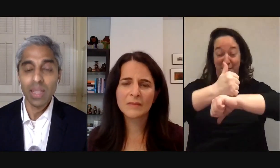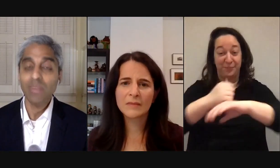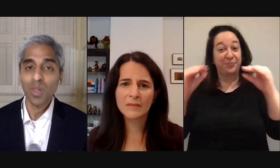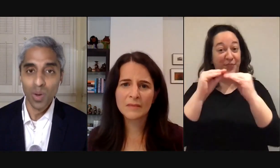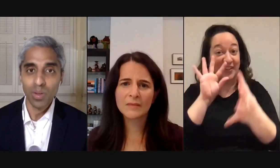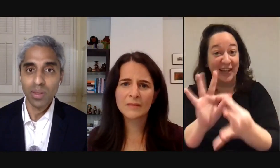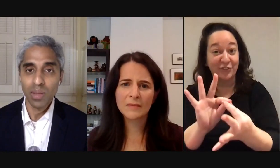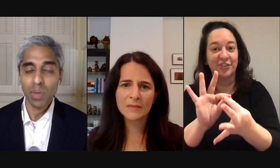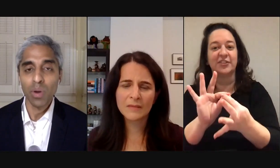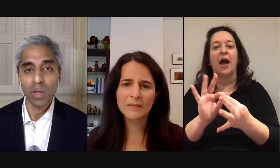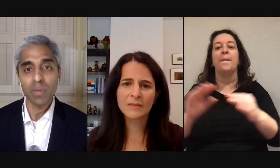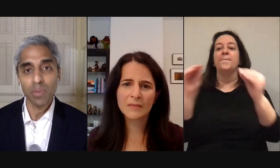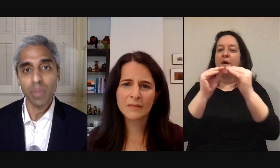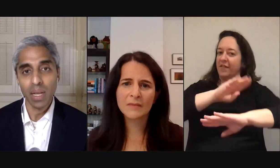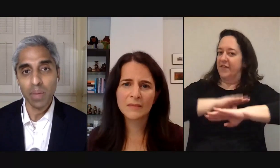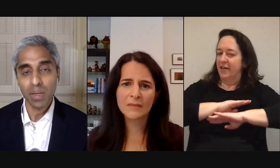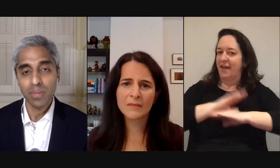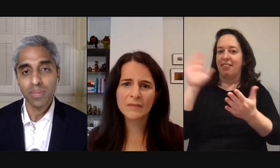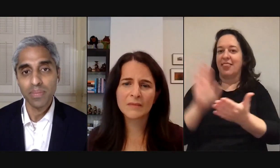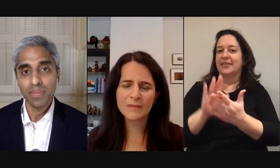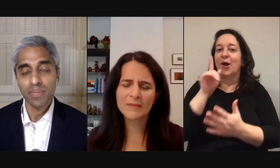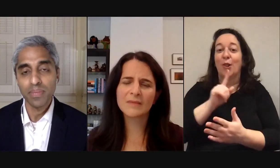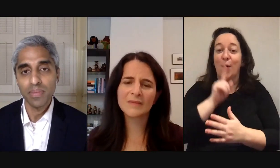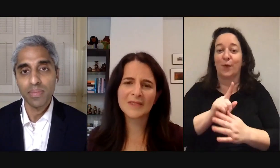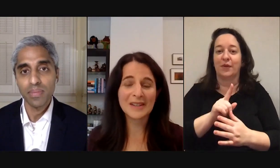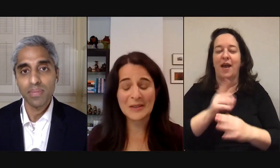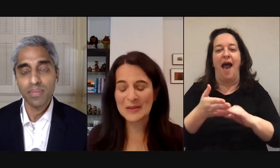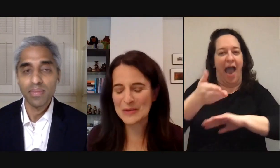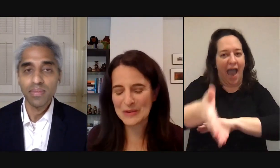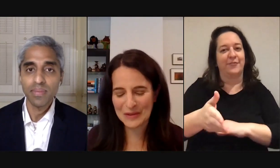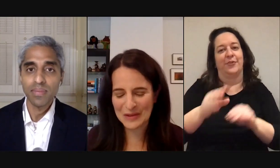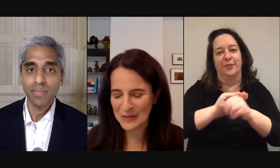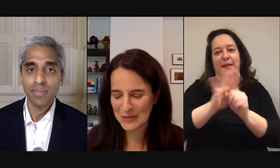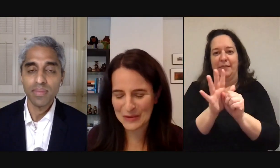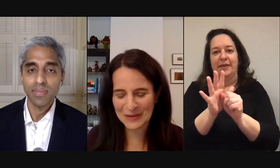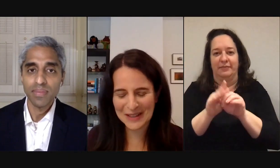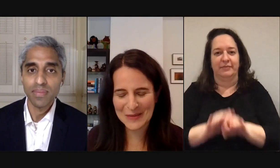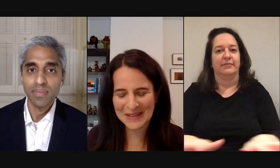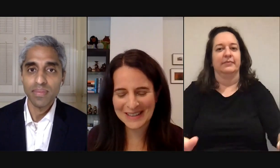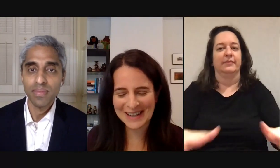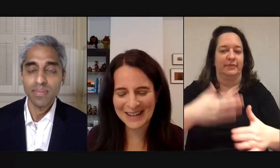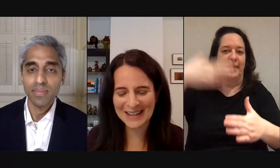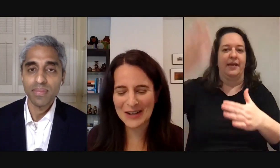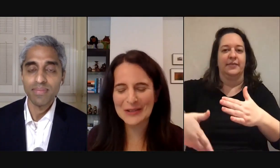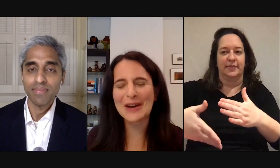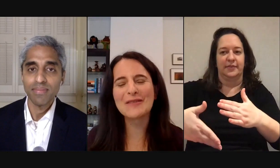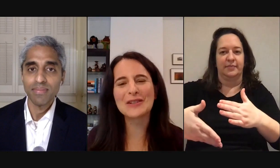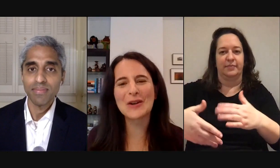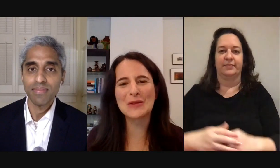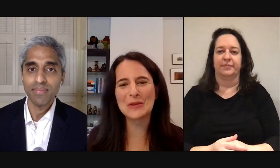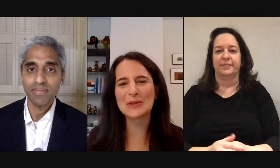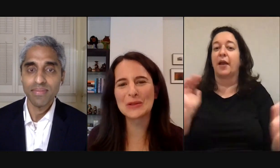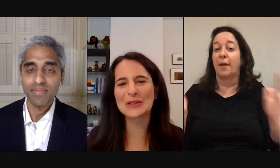and less alone than we were even pre-pandemic what a beautiful what a beautiful sentiment uh i also